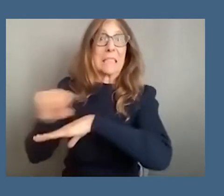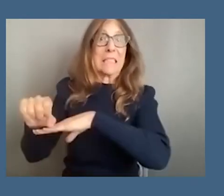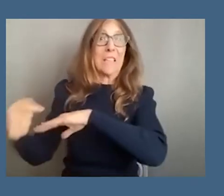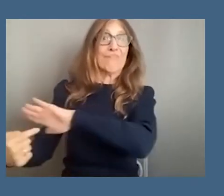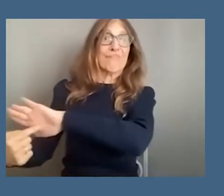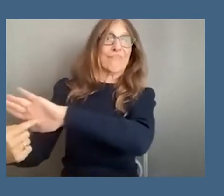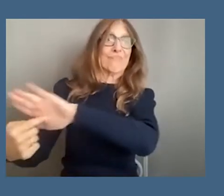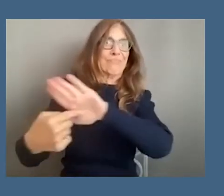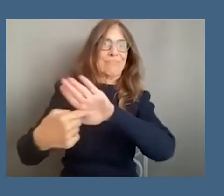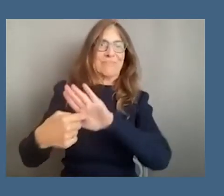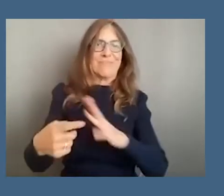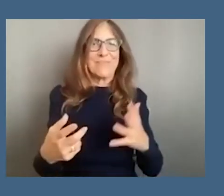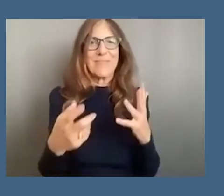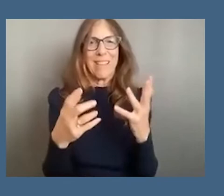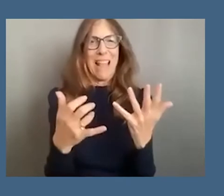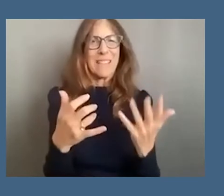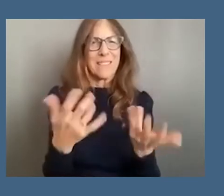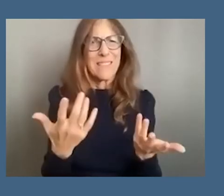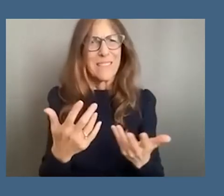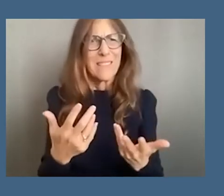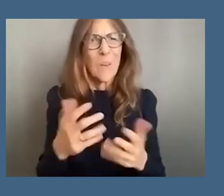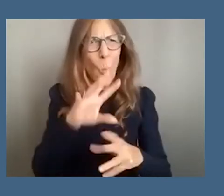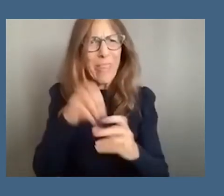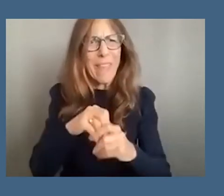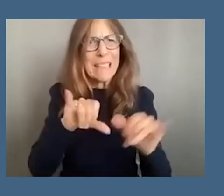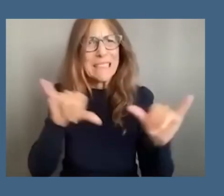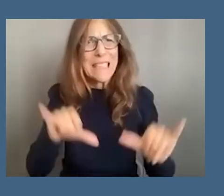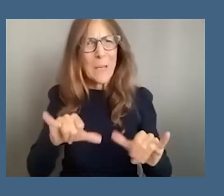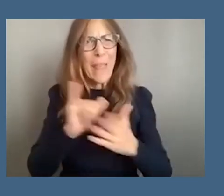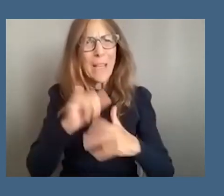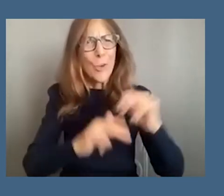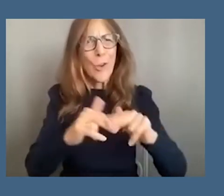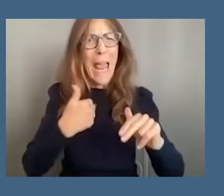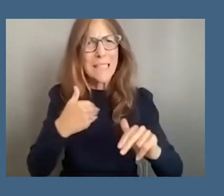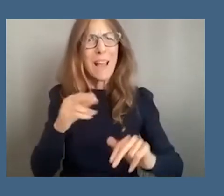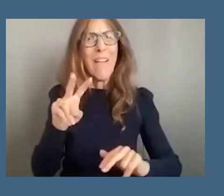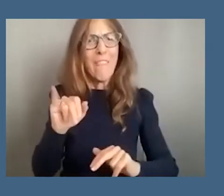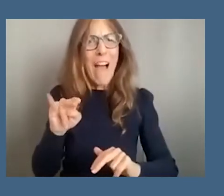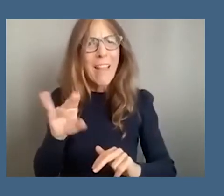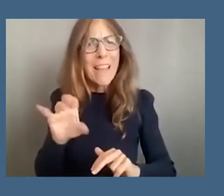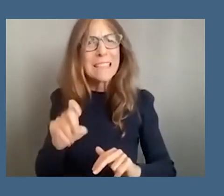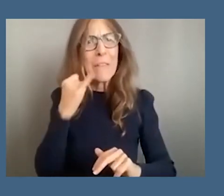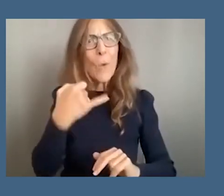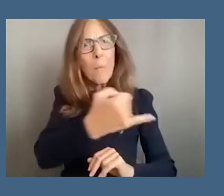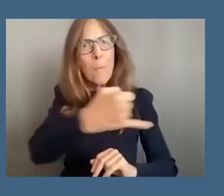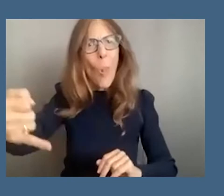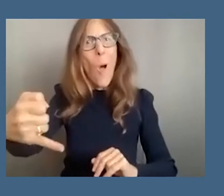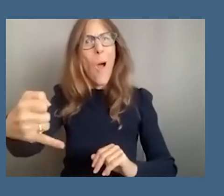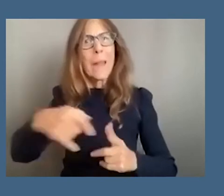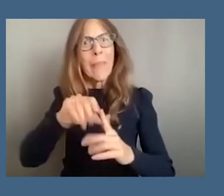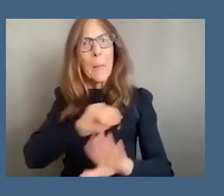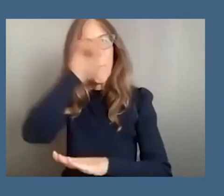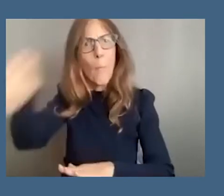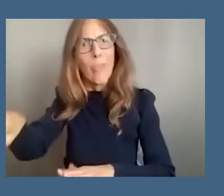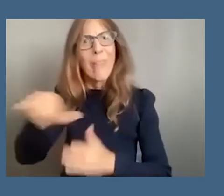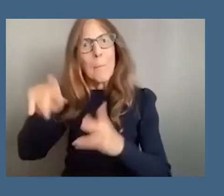of of structural violence to actually just draw that line and put someone into that position um and as you've said this